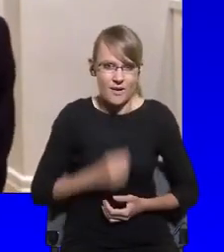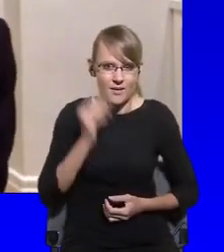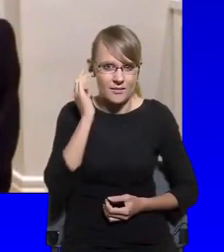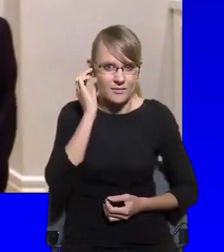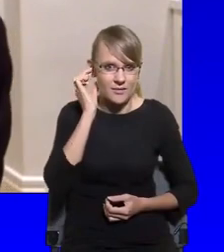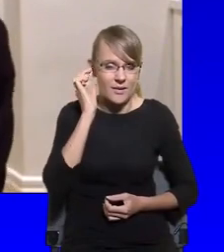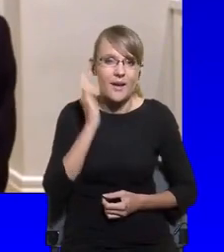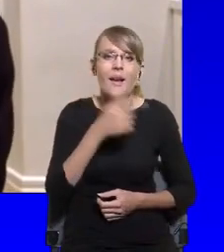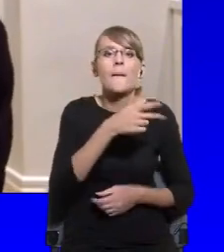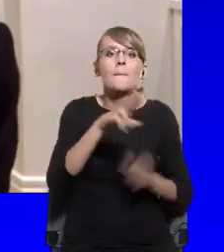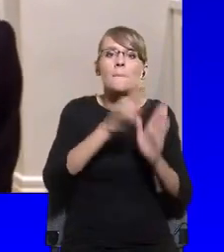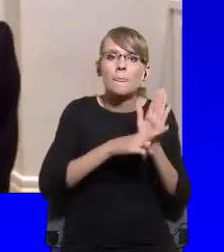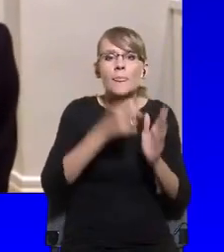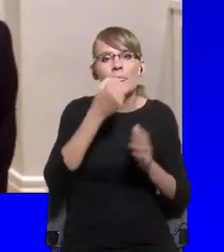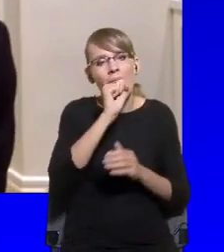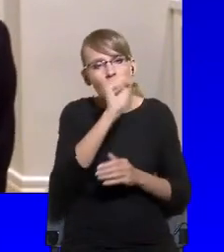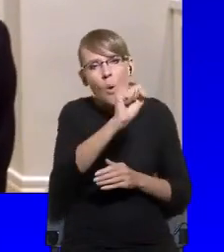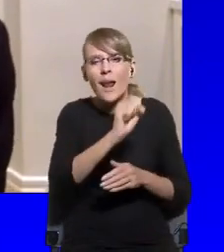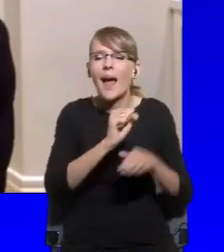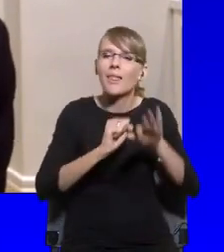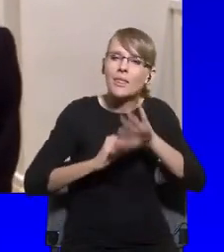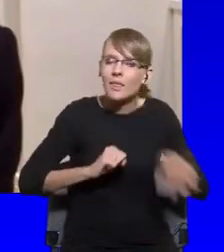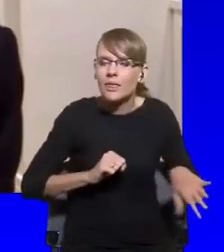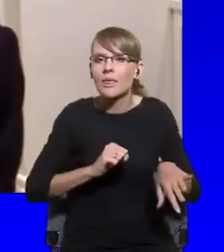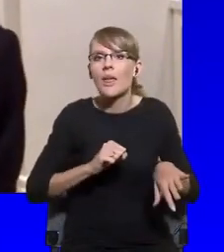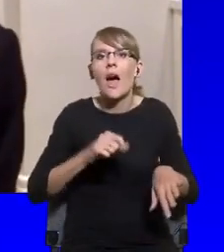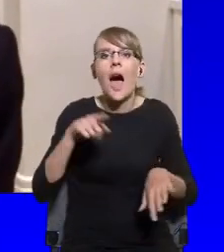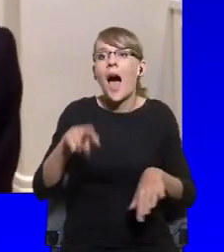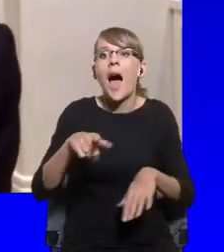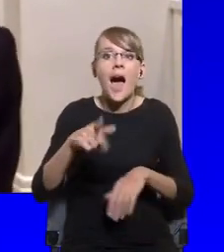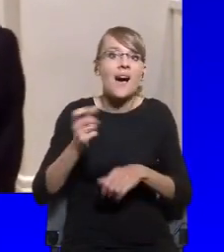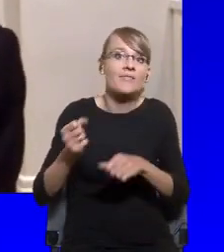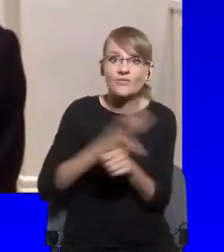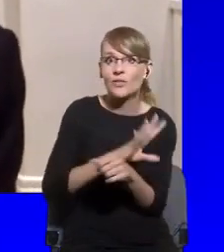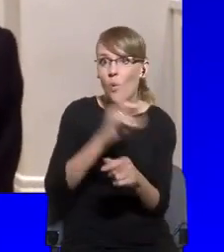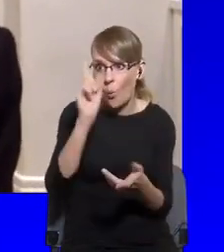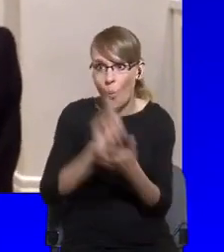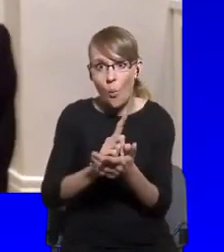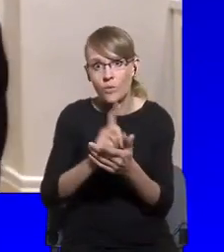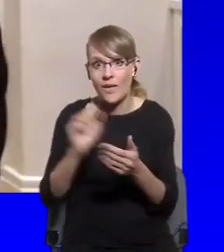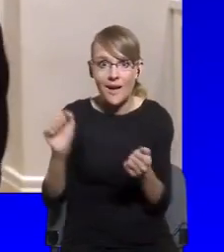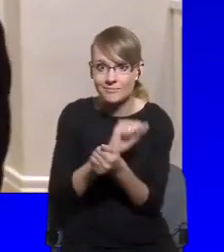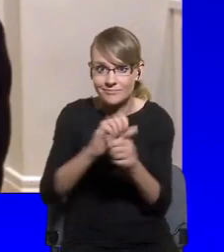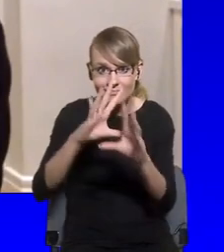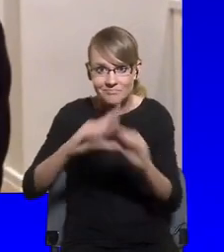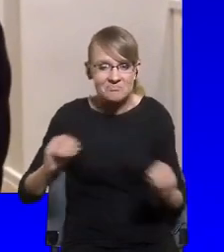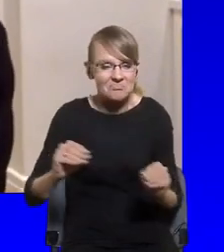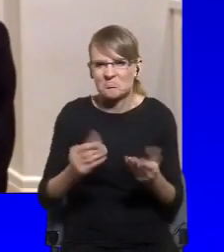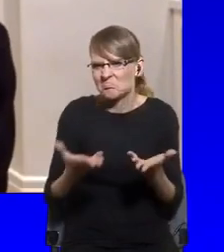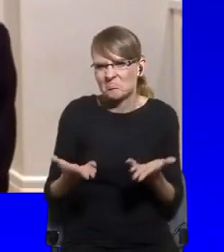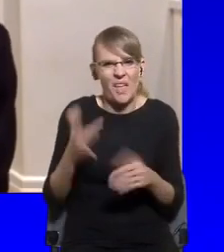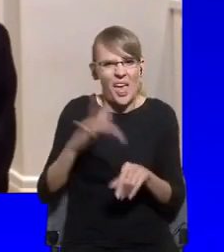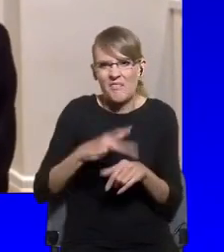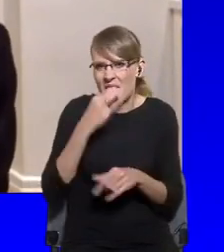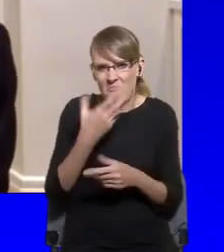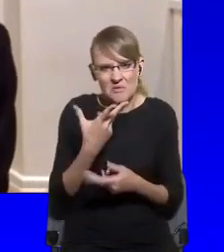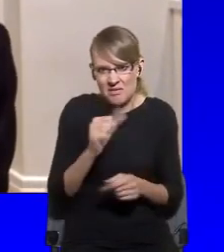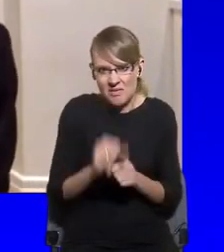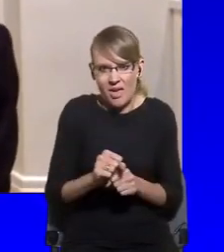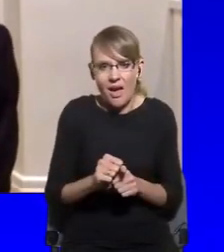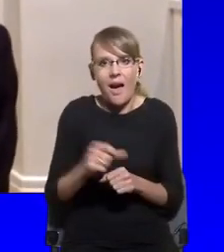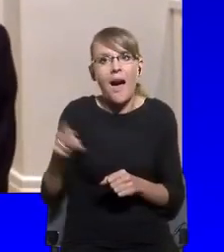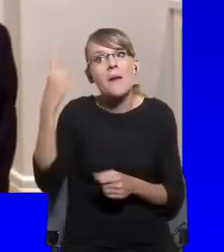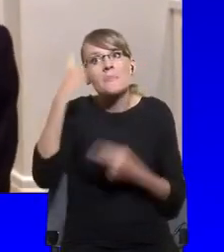narrative that you need to restrict democracy in order to have successful policies is nonsense. Yeah.